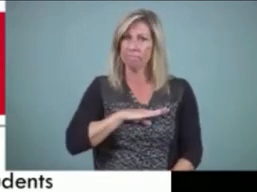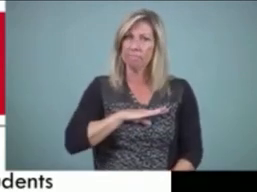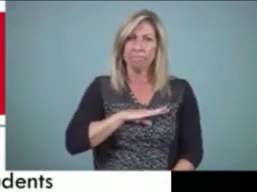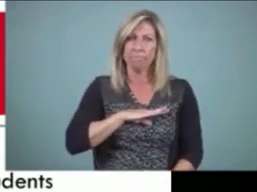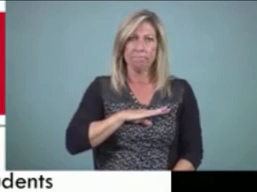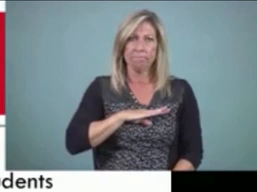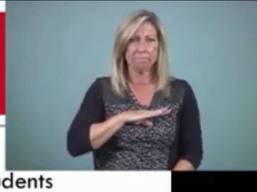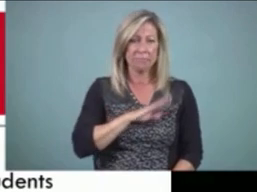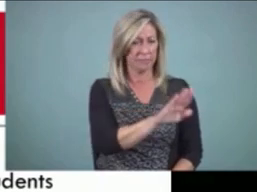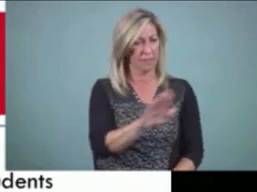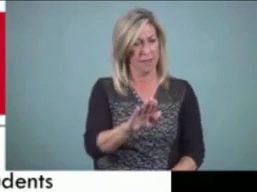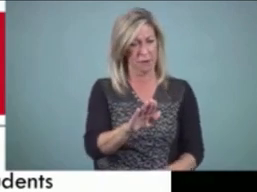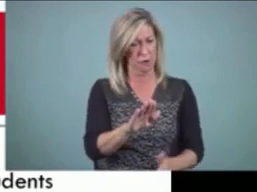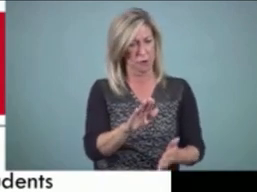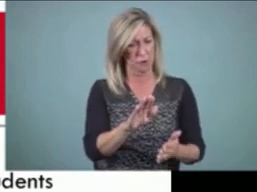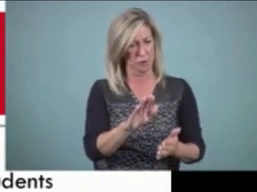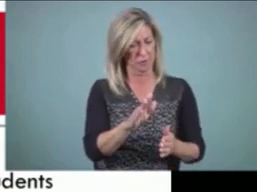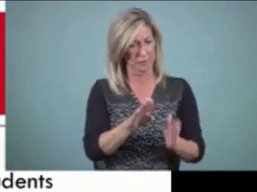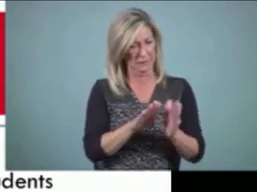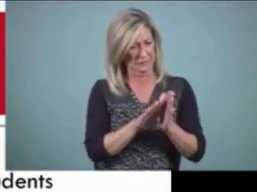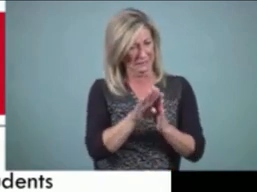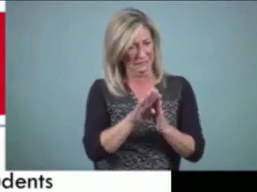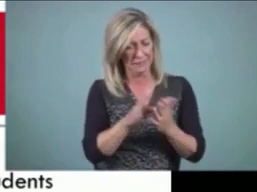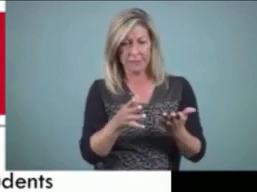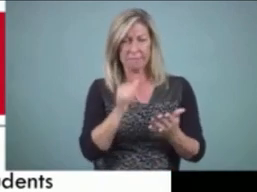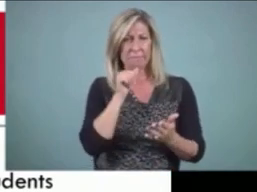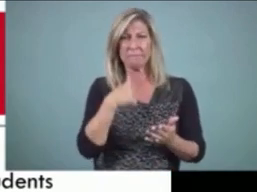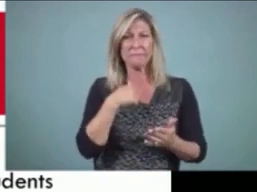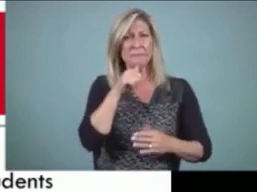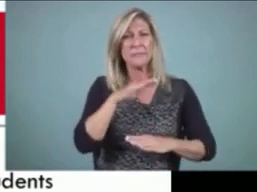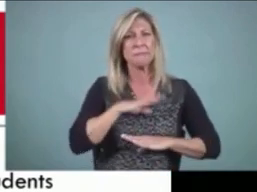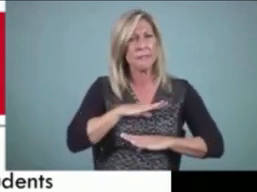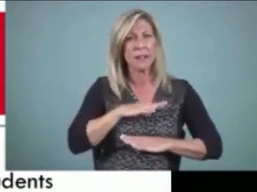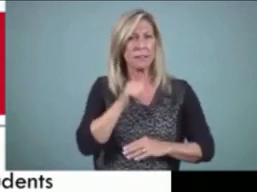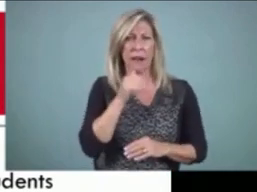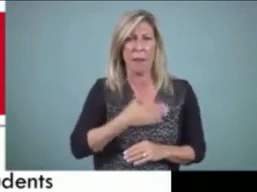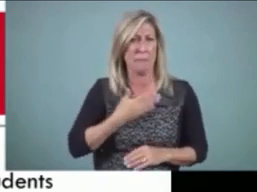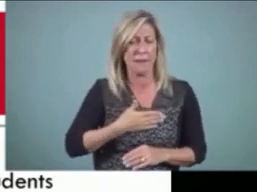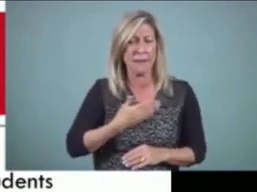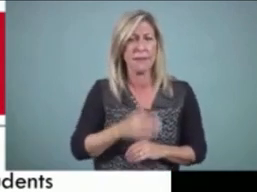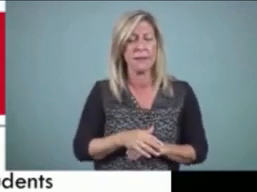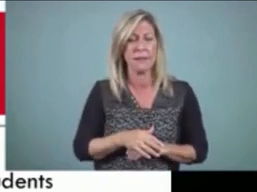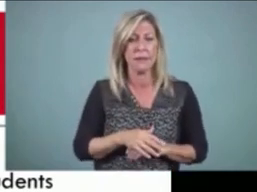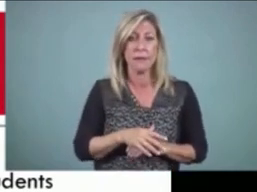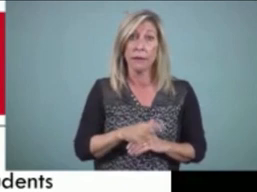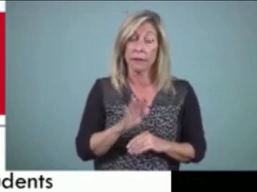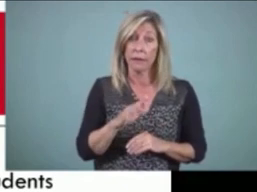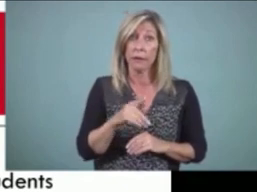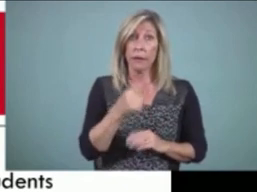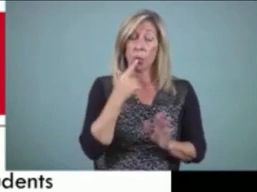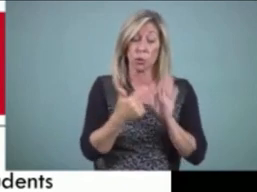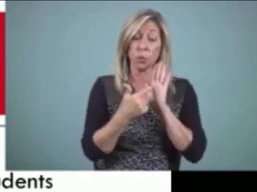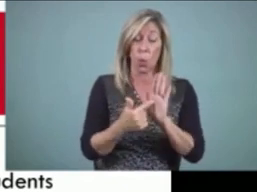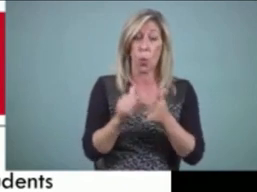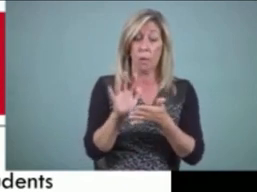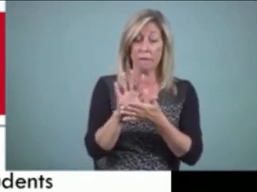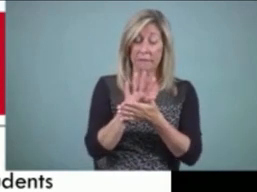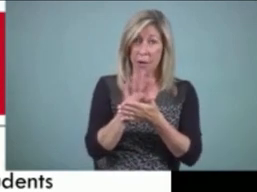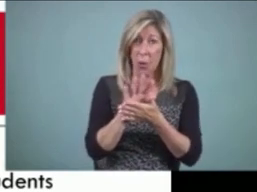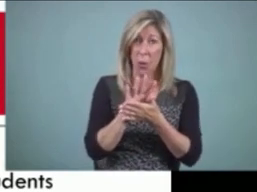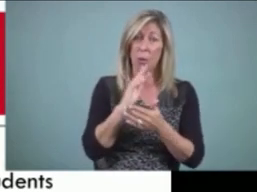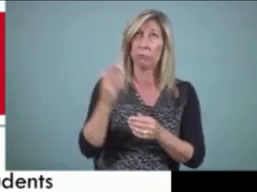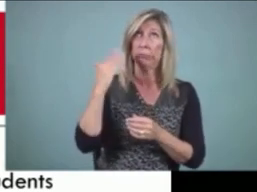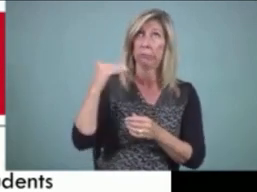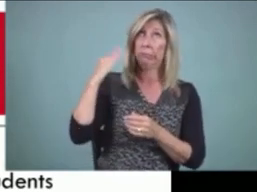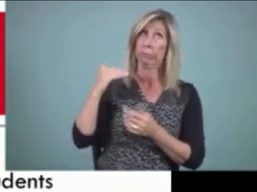And so quite a few years ago now, and when you see the video clip, it will become very apparent when you see the hearing technologies we were using.